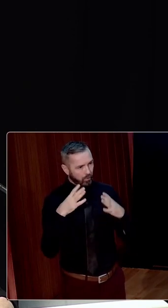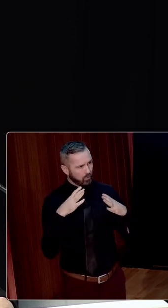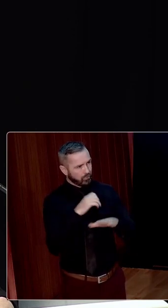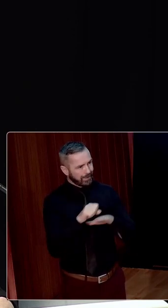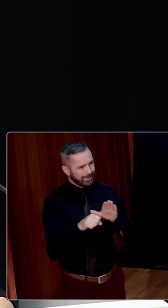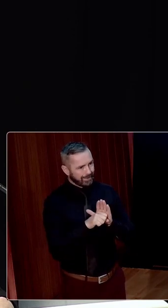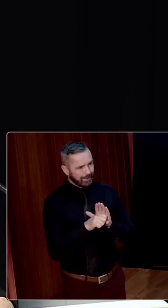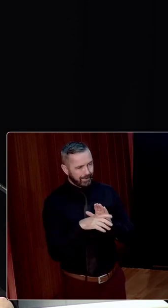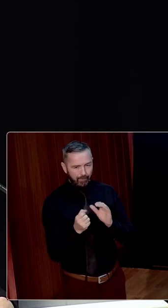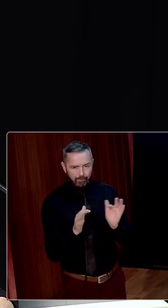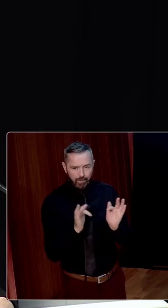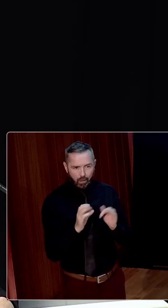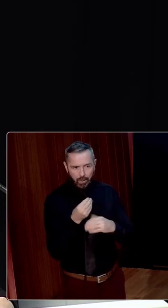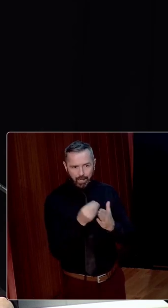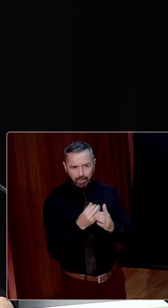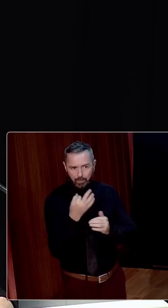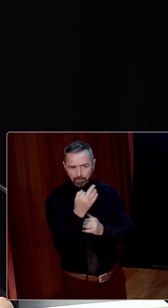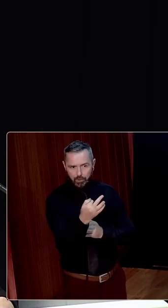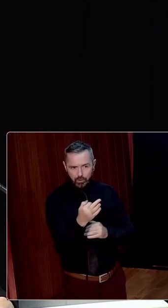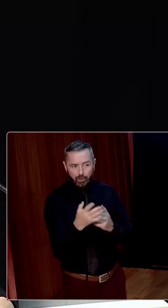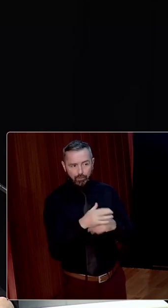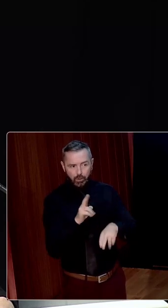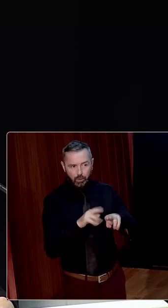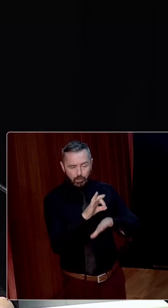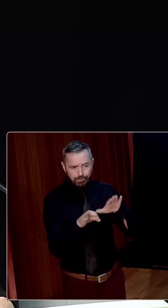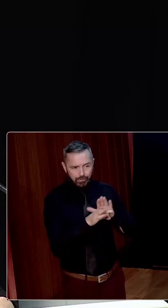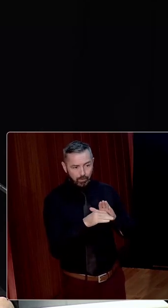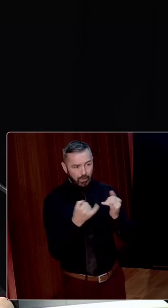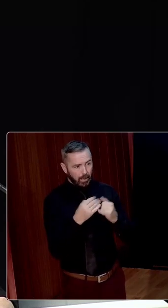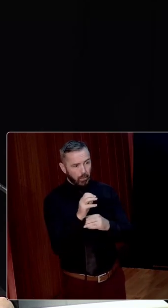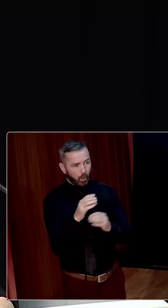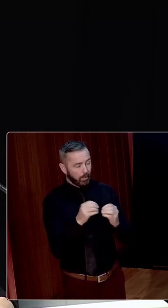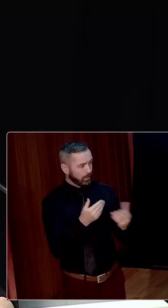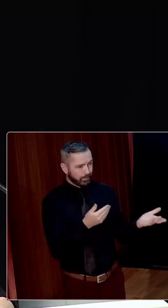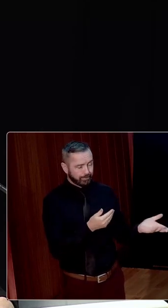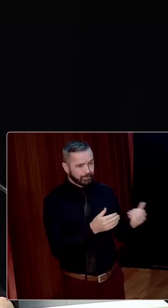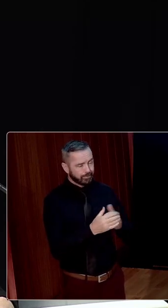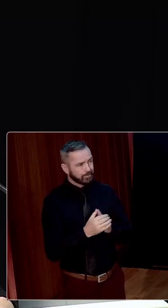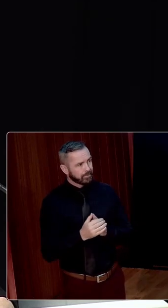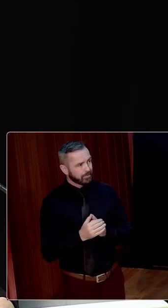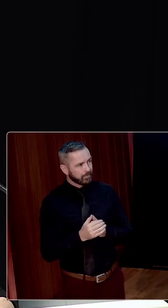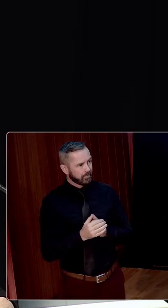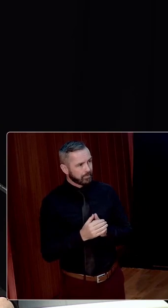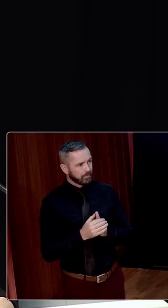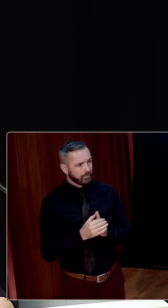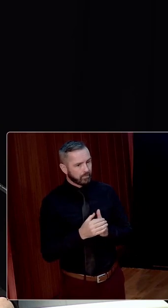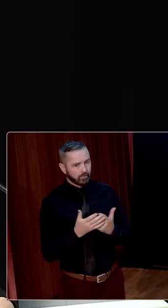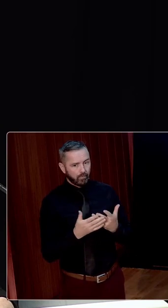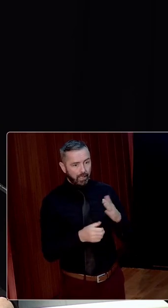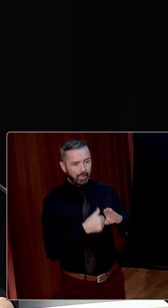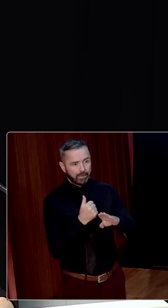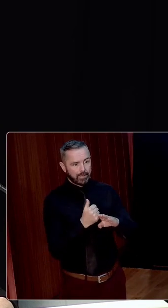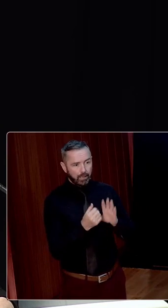ways with fears about the economic future of the new state, as Paul has outlined really well in his paper, and set the tone for the relationship